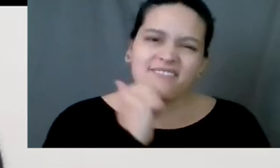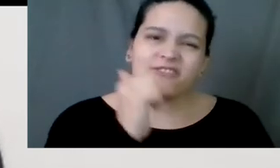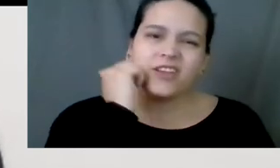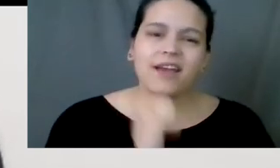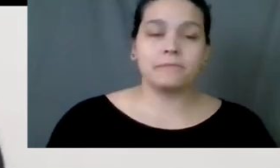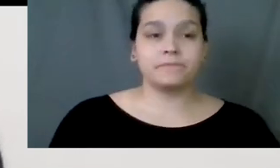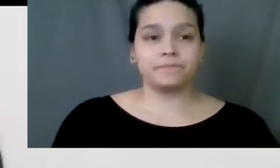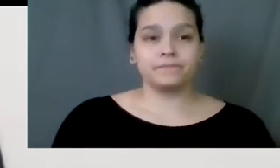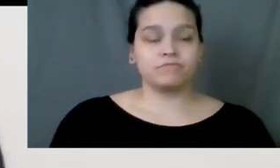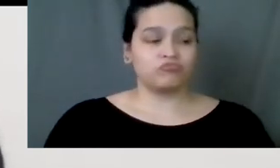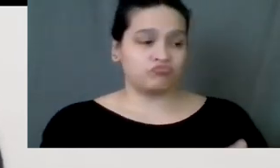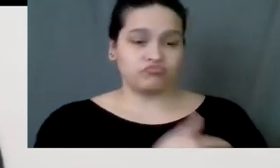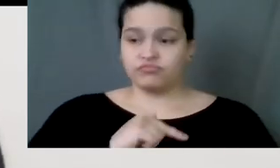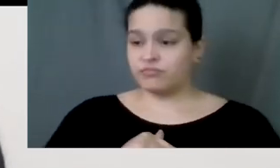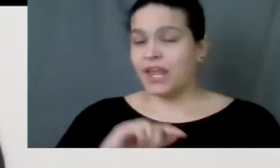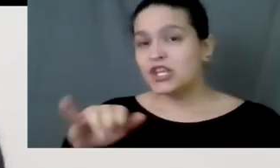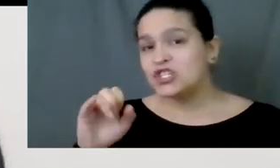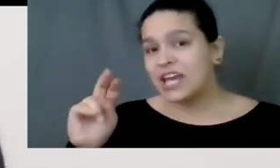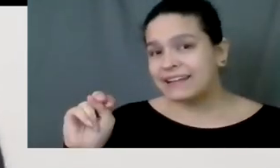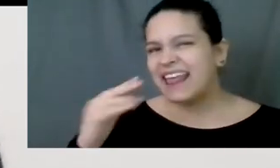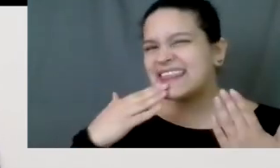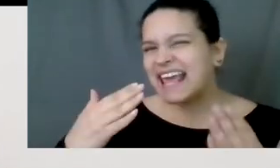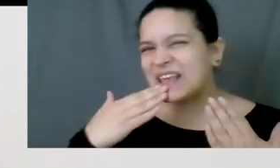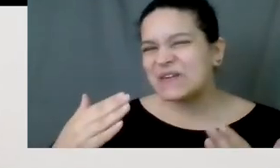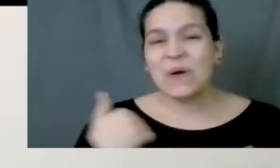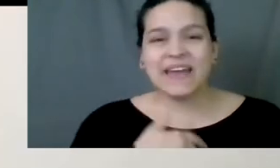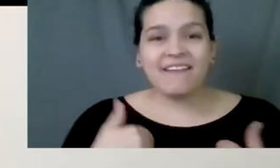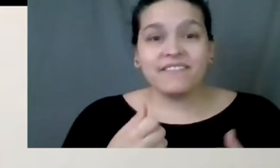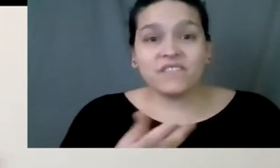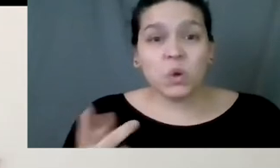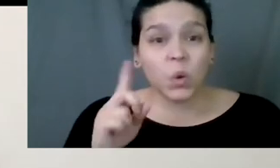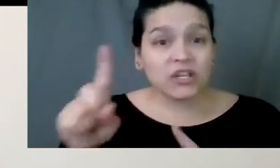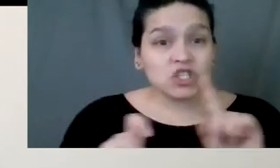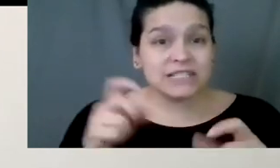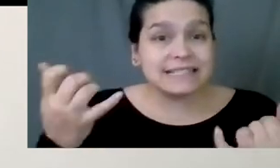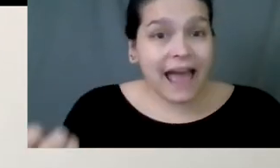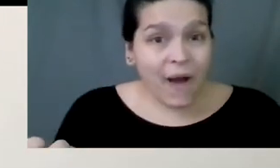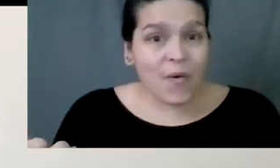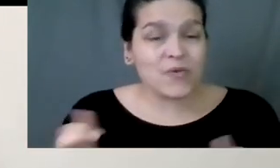Great. Thank you, Sai. So this is Jen speaking again. So we have a few questions here.